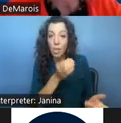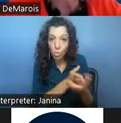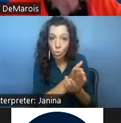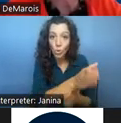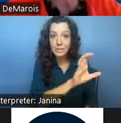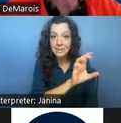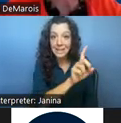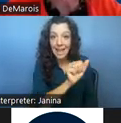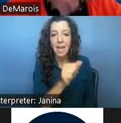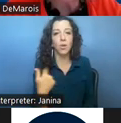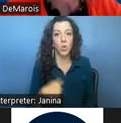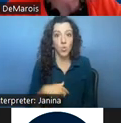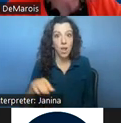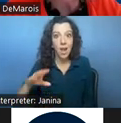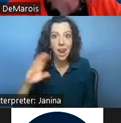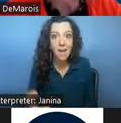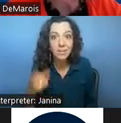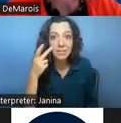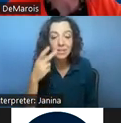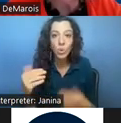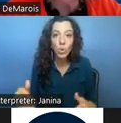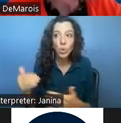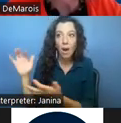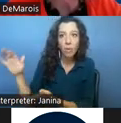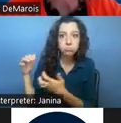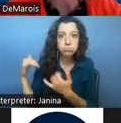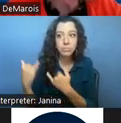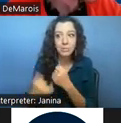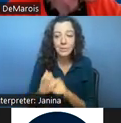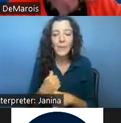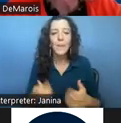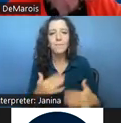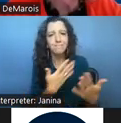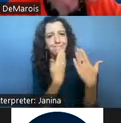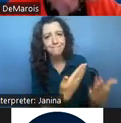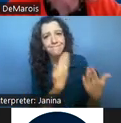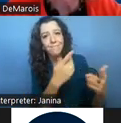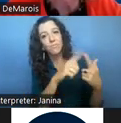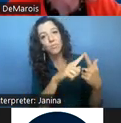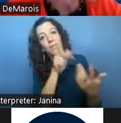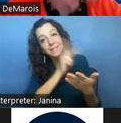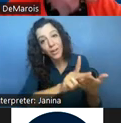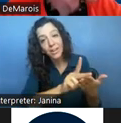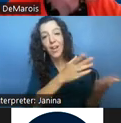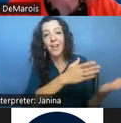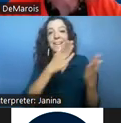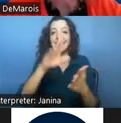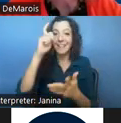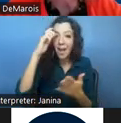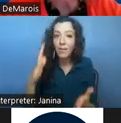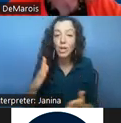where we've never seen a budget the likes of this and we want to thank um the secretary the governor and the legislature